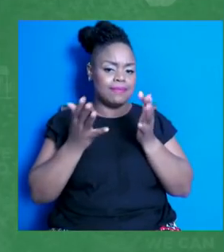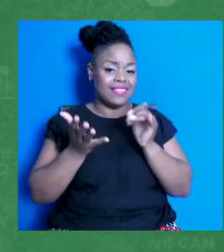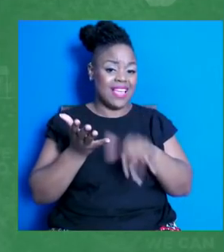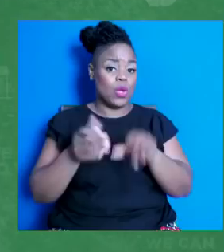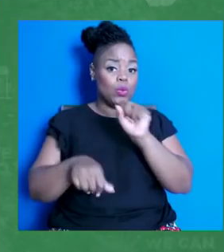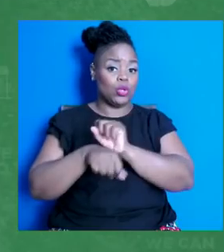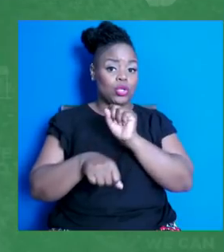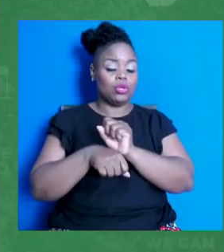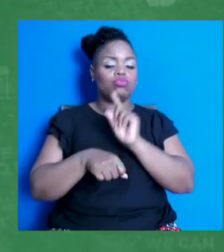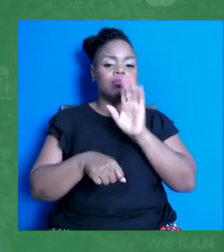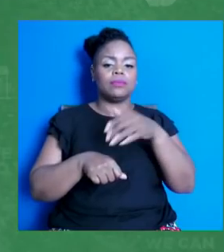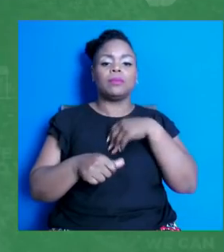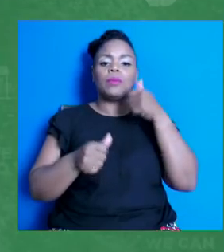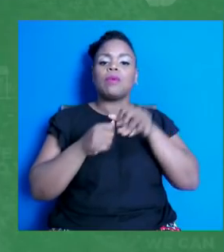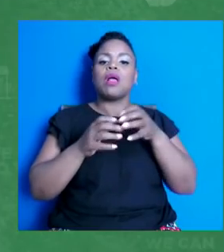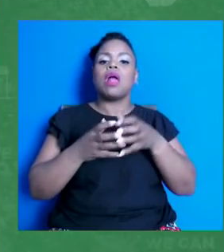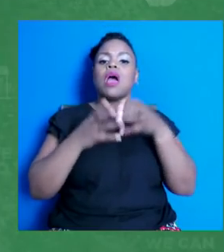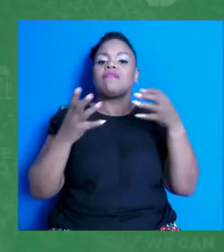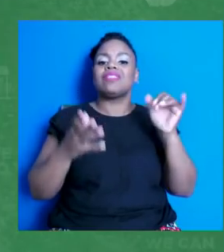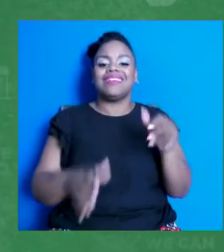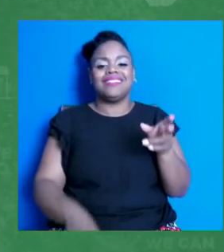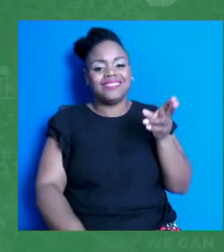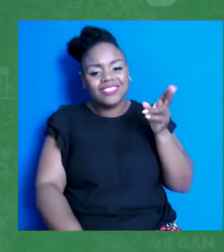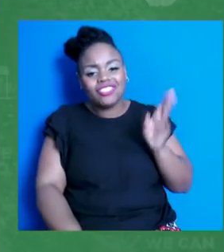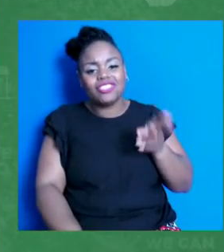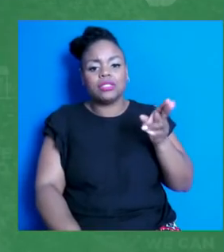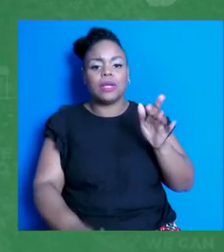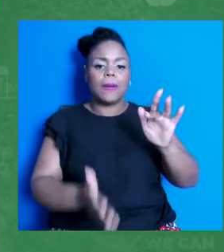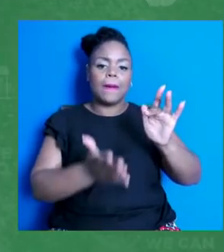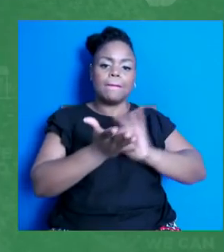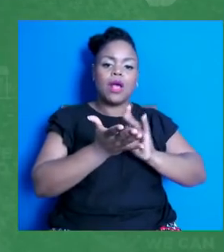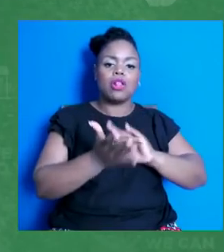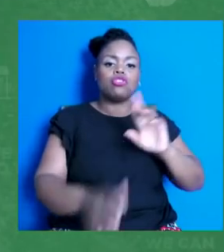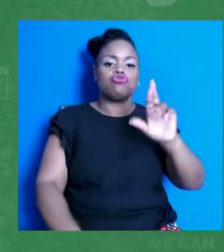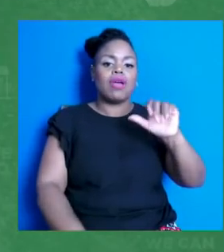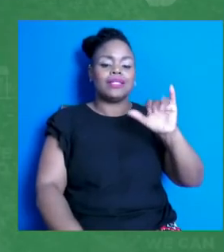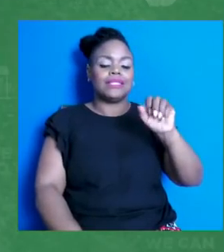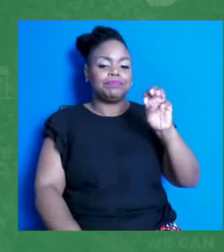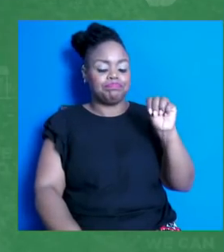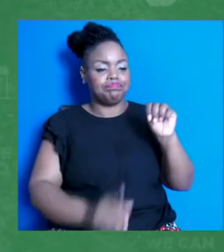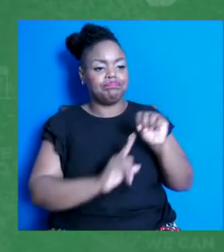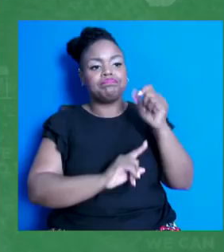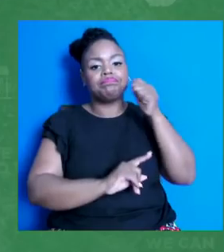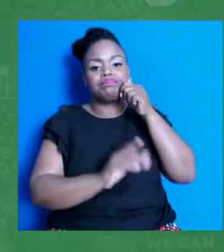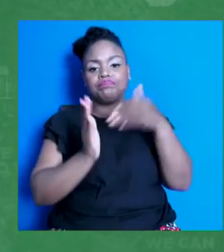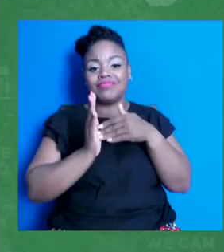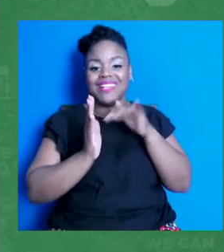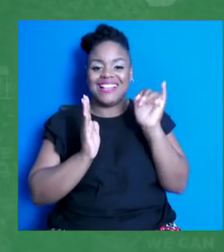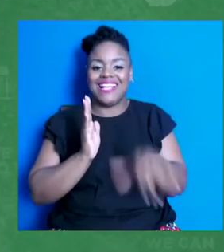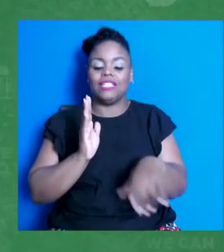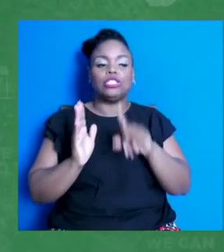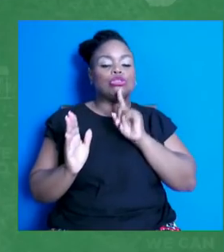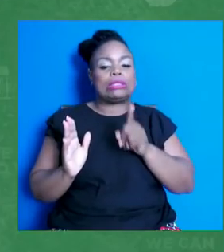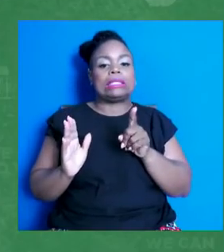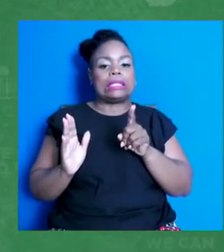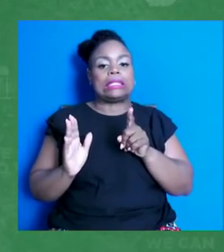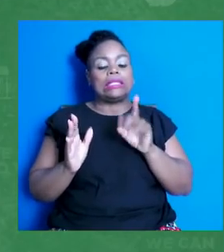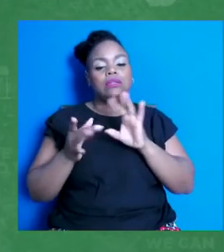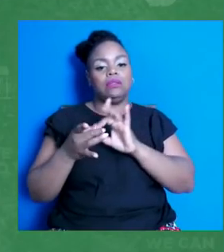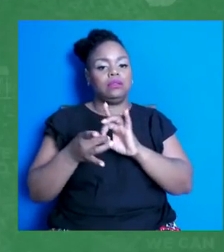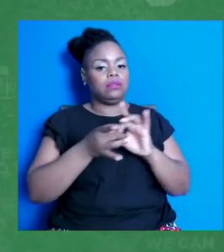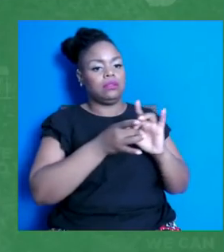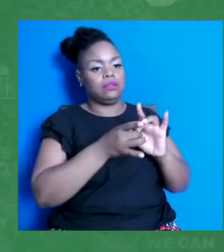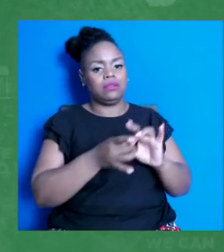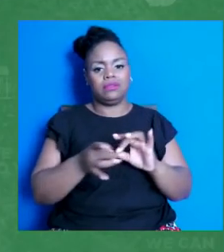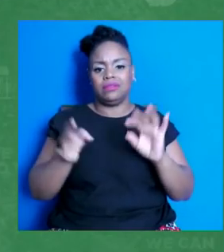rooted in the history of medical racism. This work aligns so well with Planned Parenthood's greater mission and their unique position to reach populations that